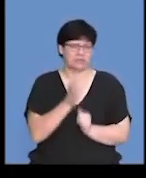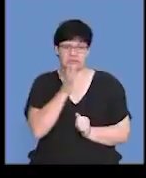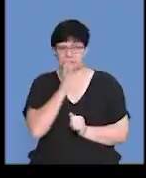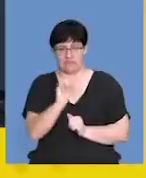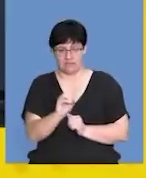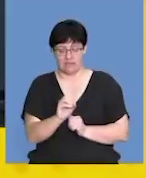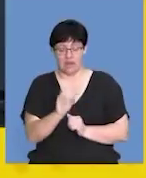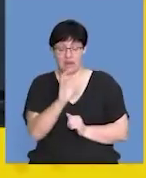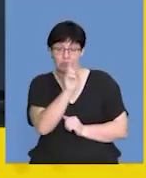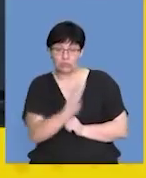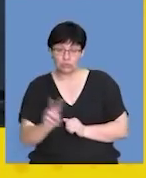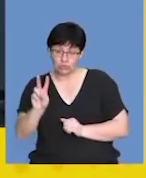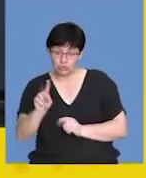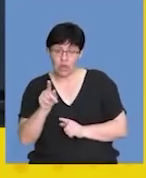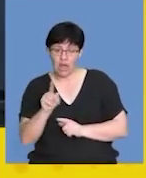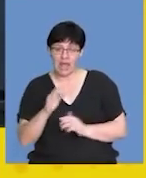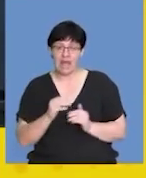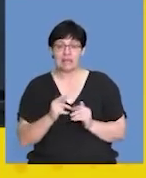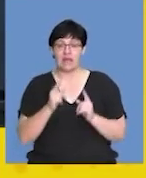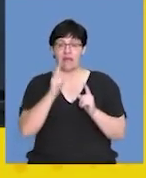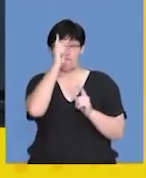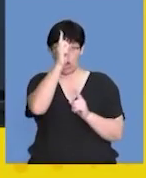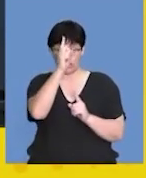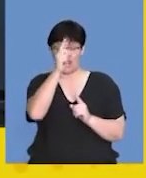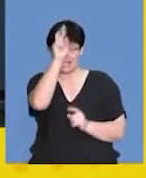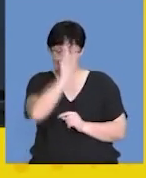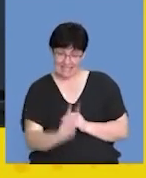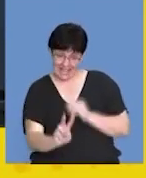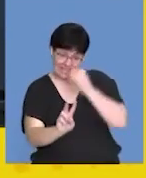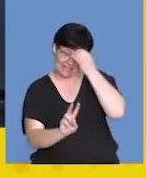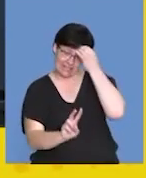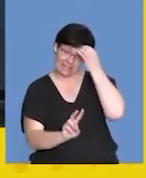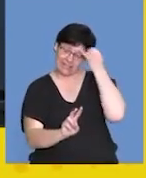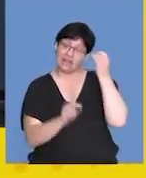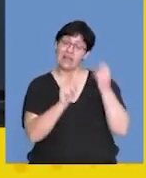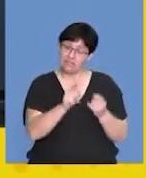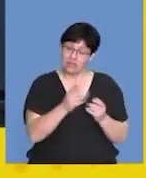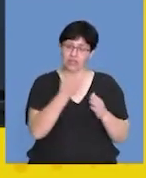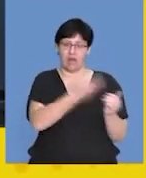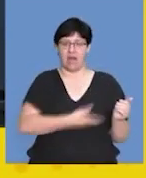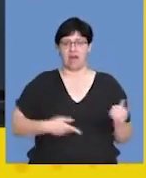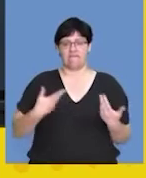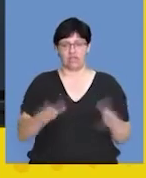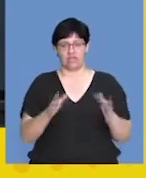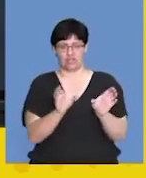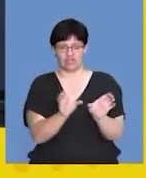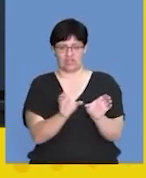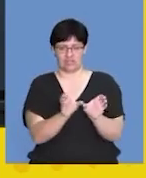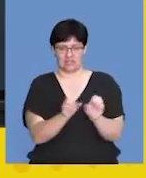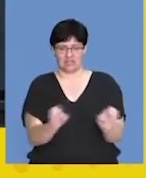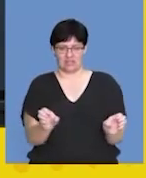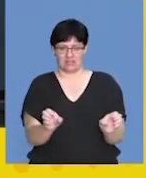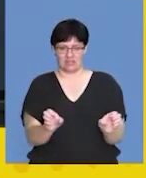myosis 2 is the second phase of division where the chromosome numbers have already been halved, and each of those cells undergo